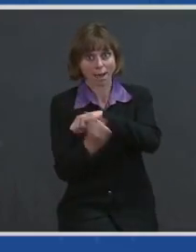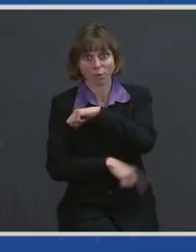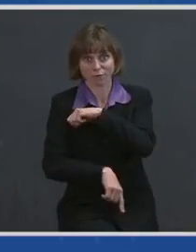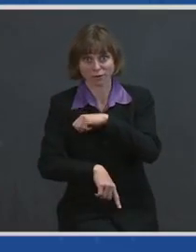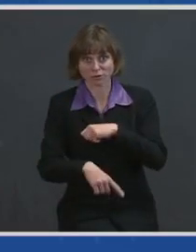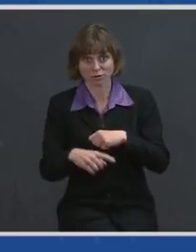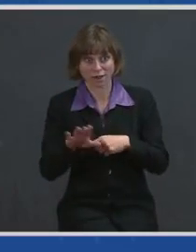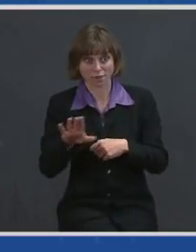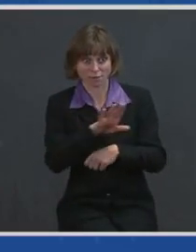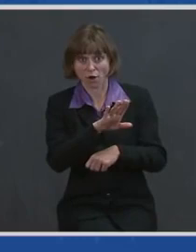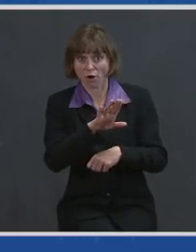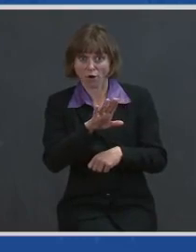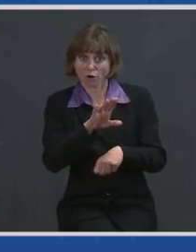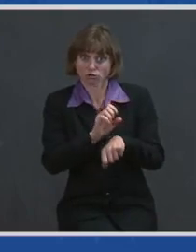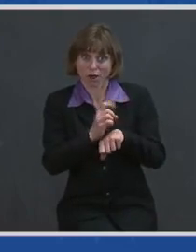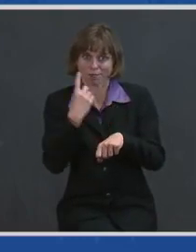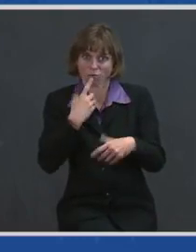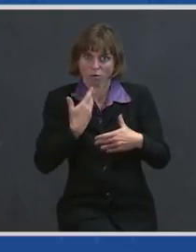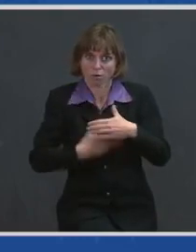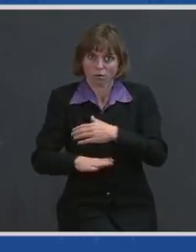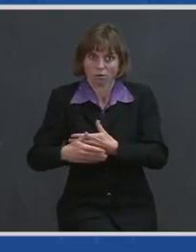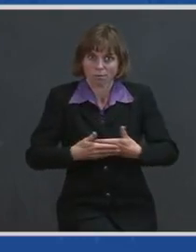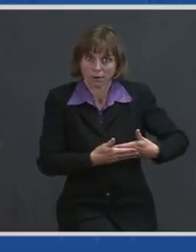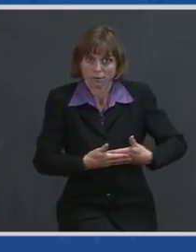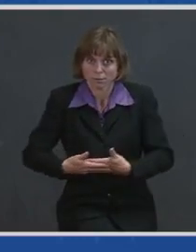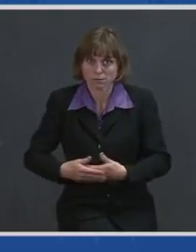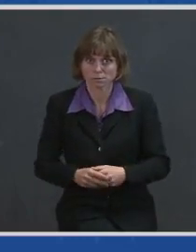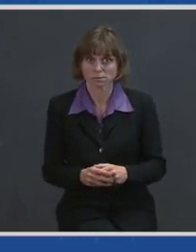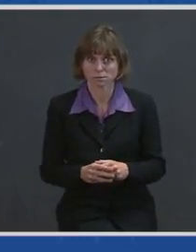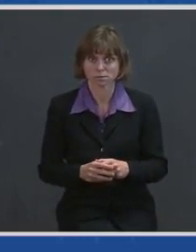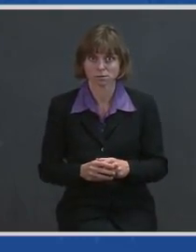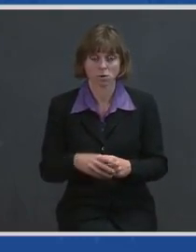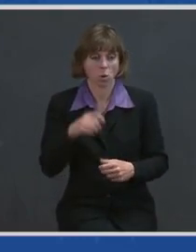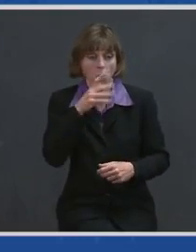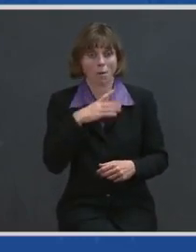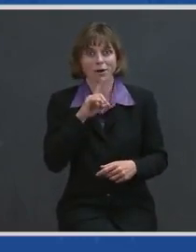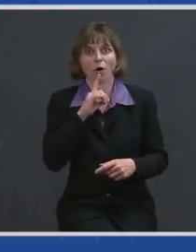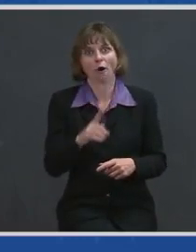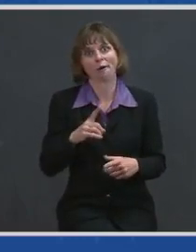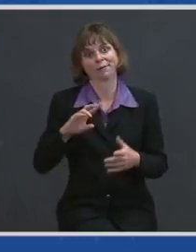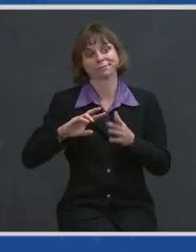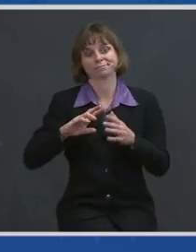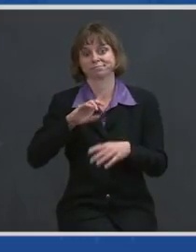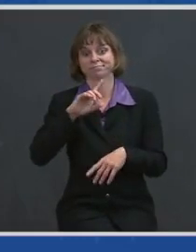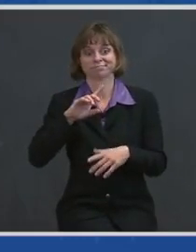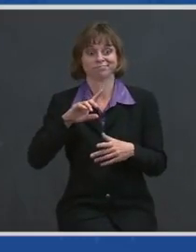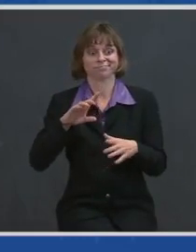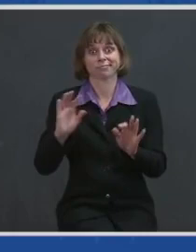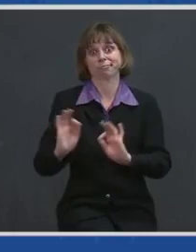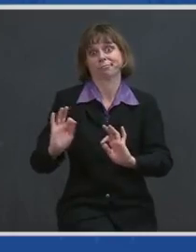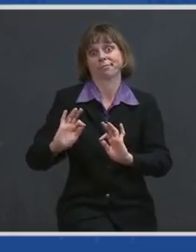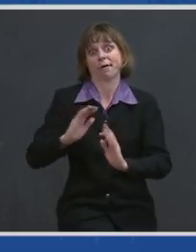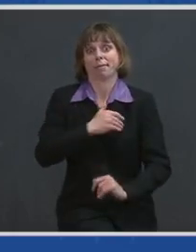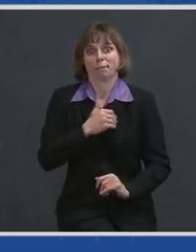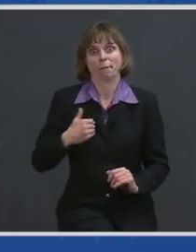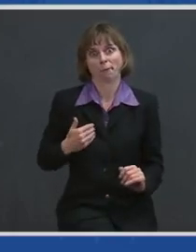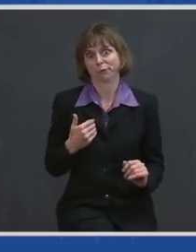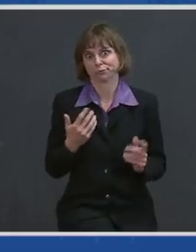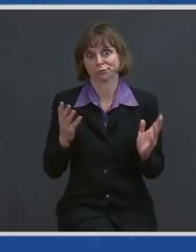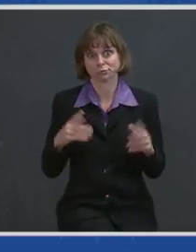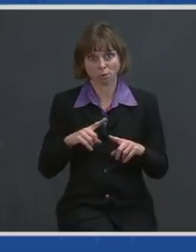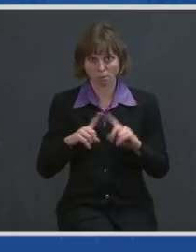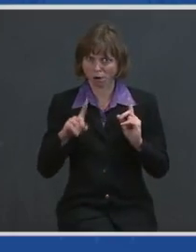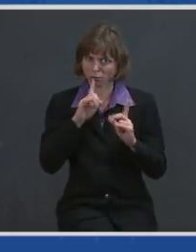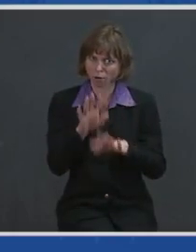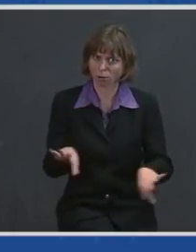careers for having children. That women aren't just token members, but integral parts throughout all branches